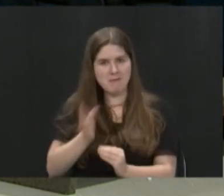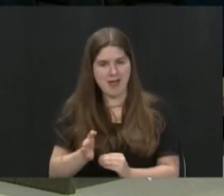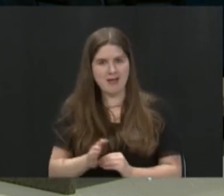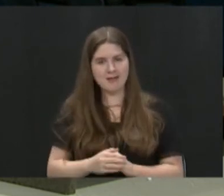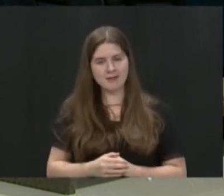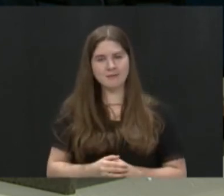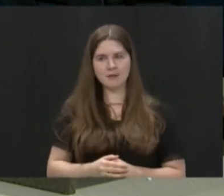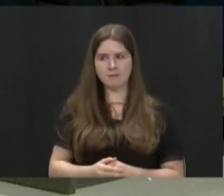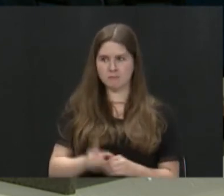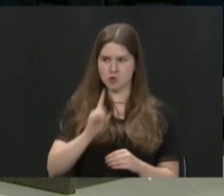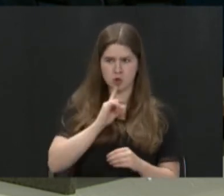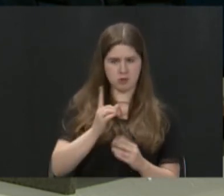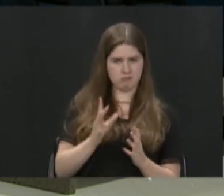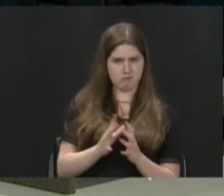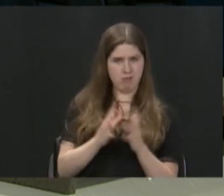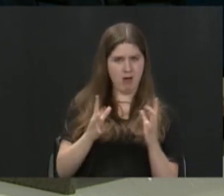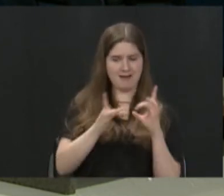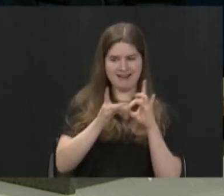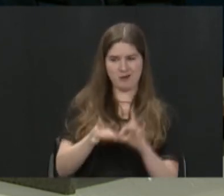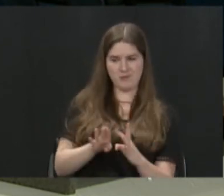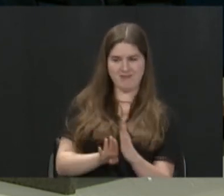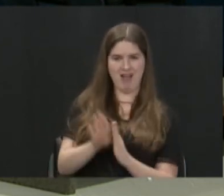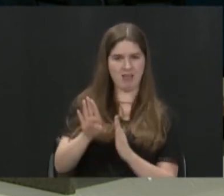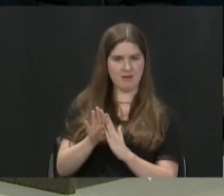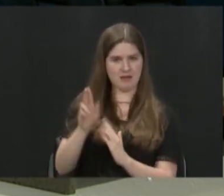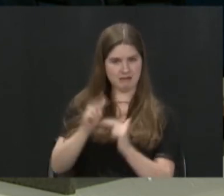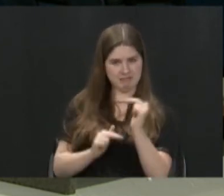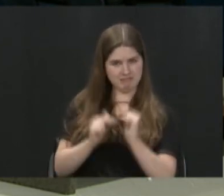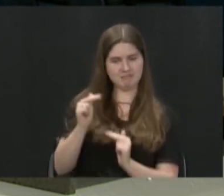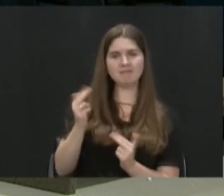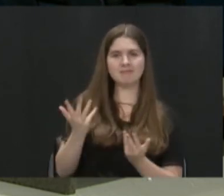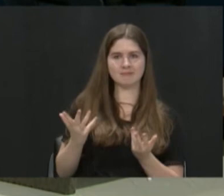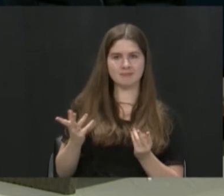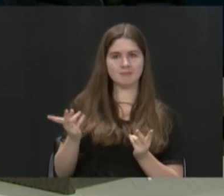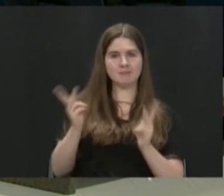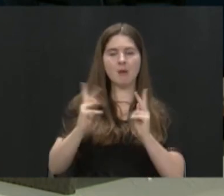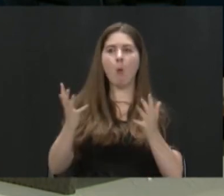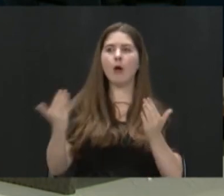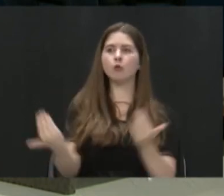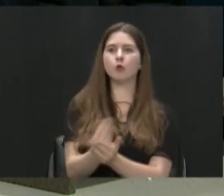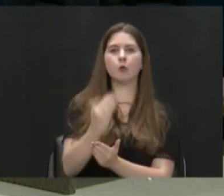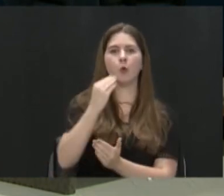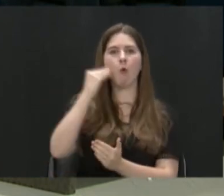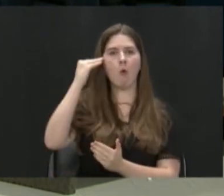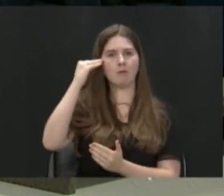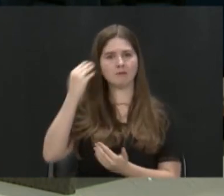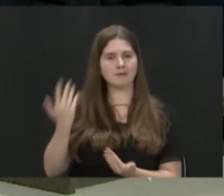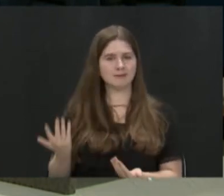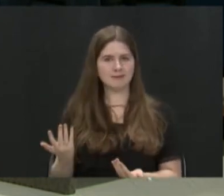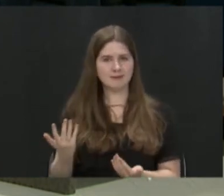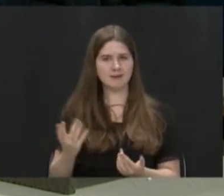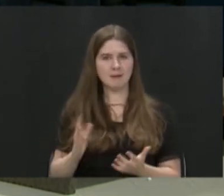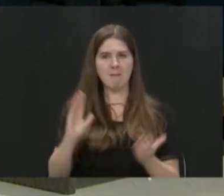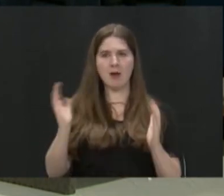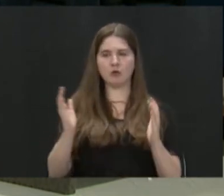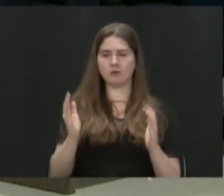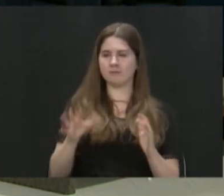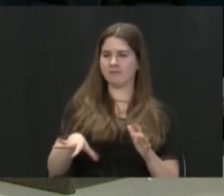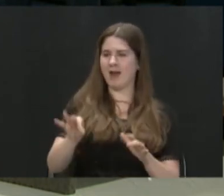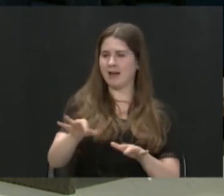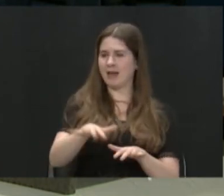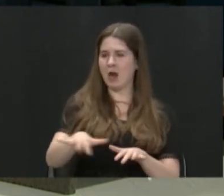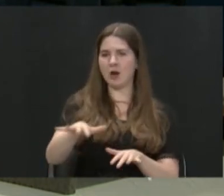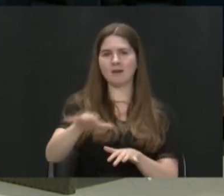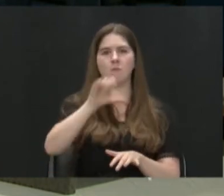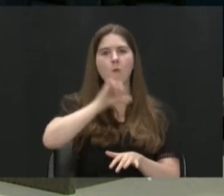and I'm sure a lot of it has to do with the development, right, because people somehow want new homes as opposed to finding spaces in